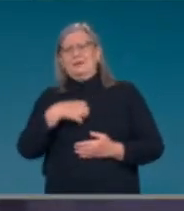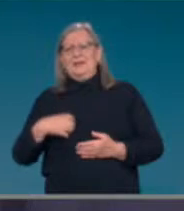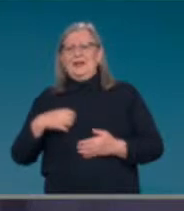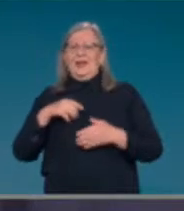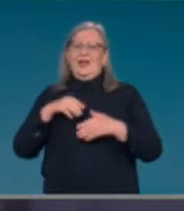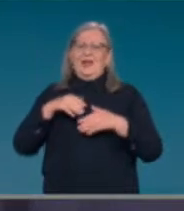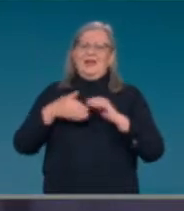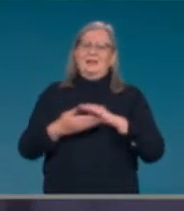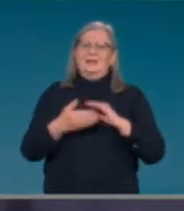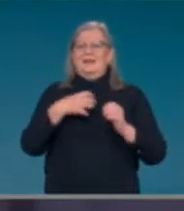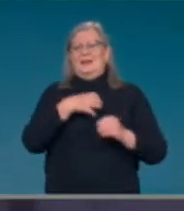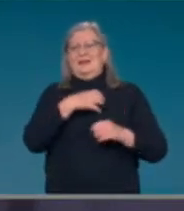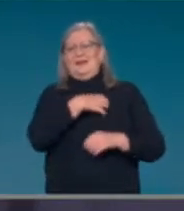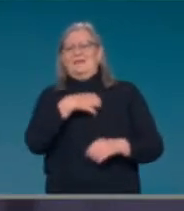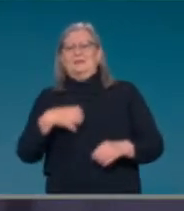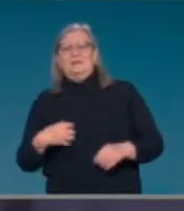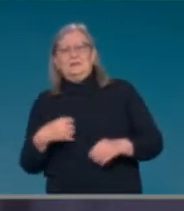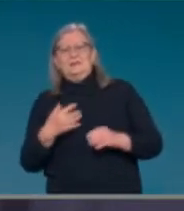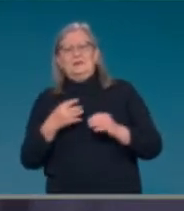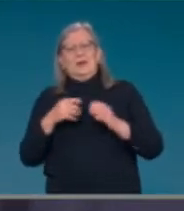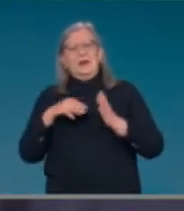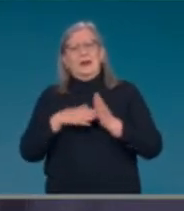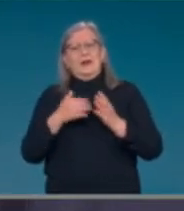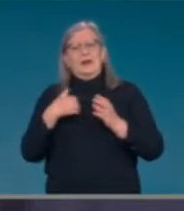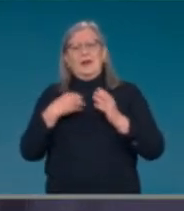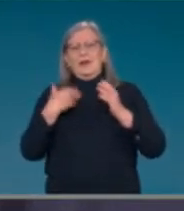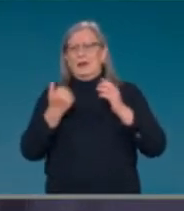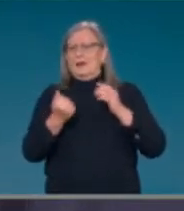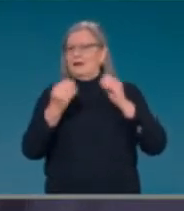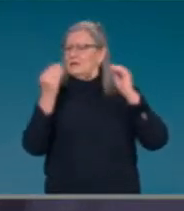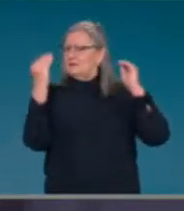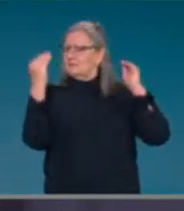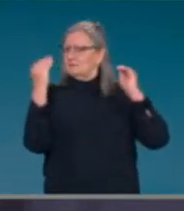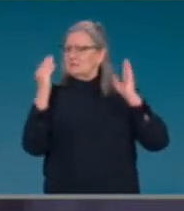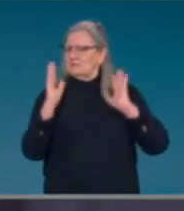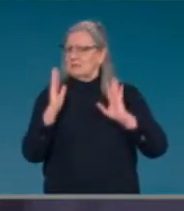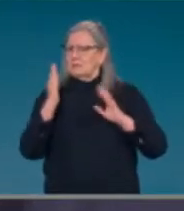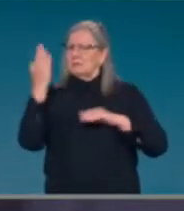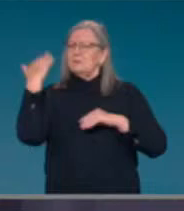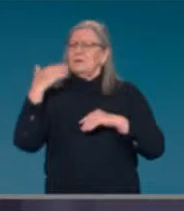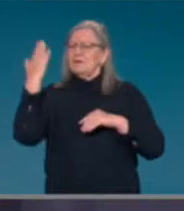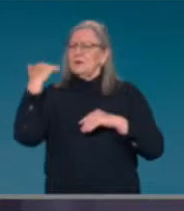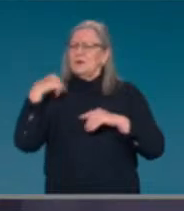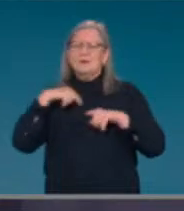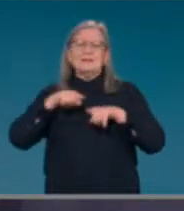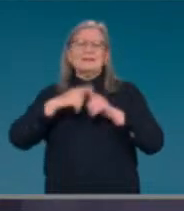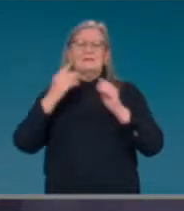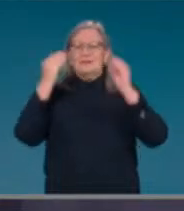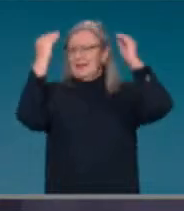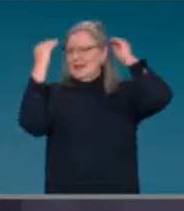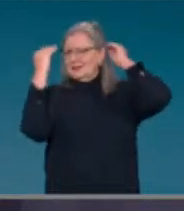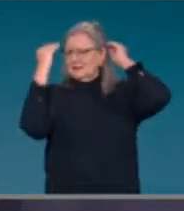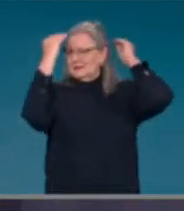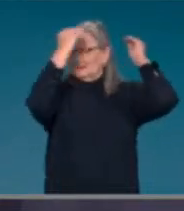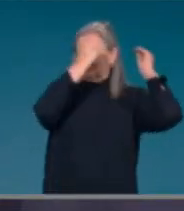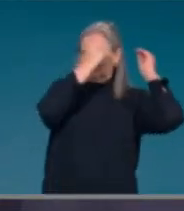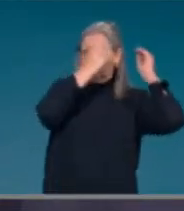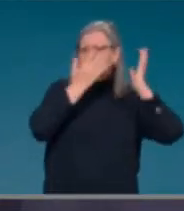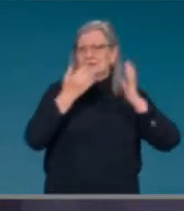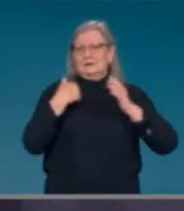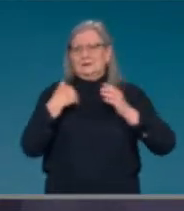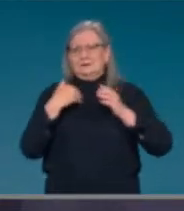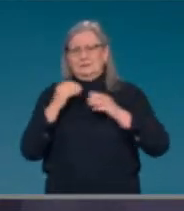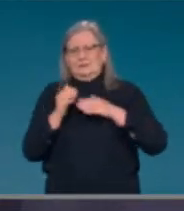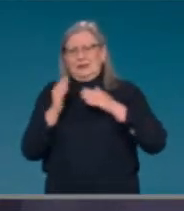the current hat, but I had a previous hat, having helped develop and lead Australia's position for the